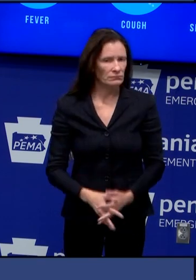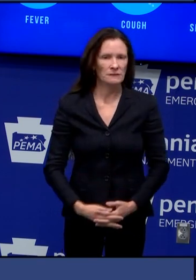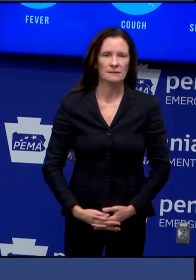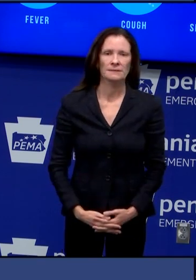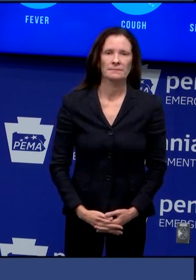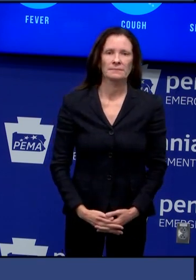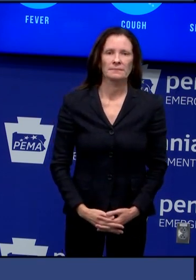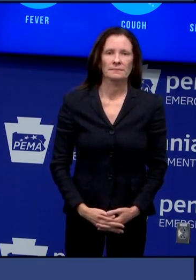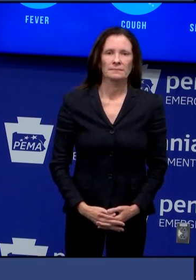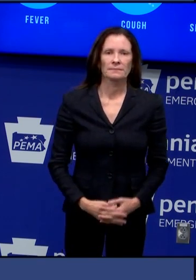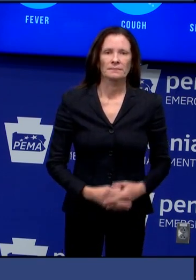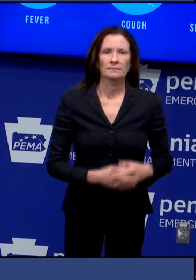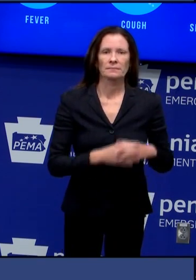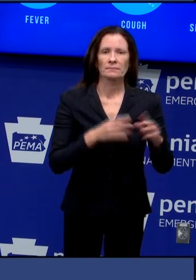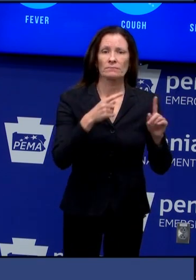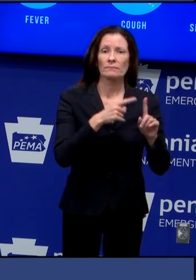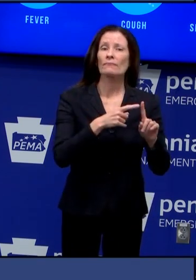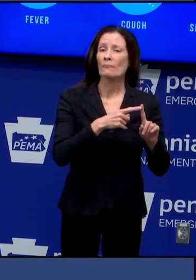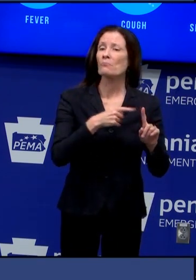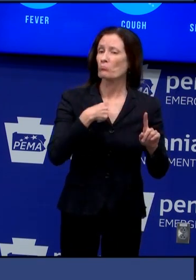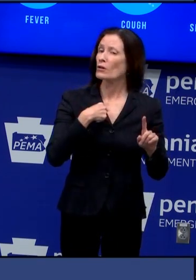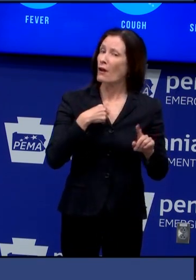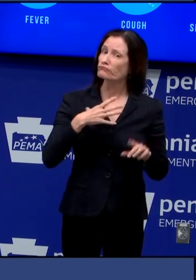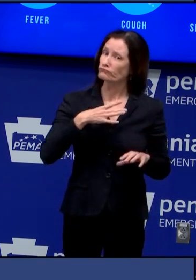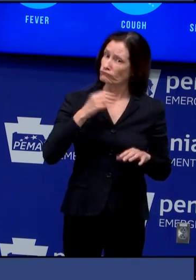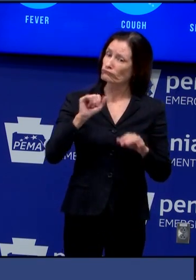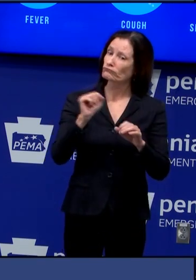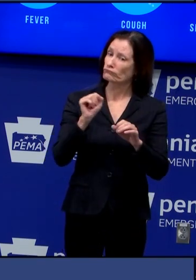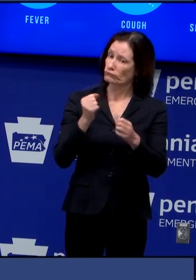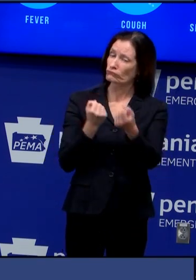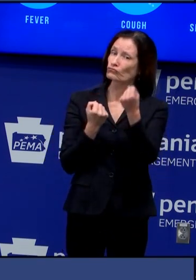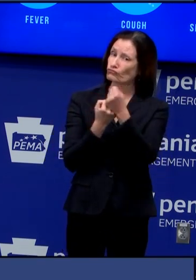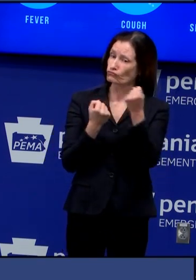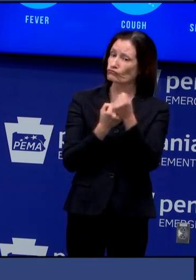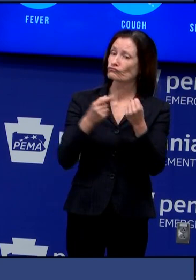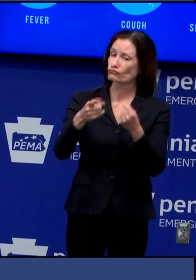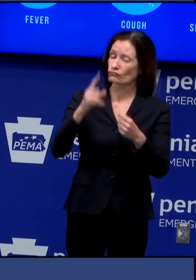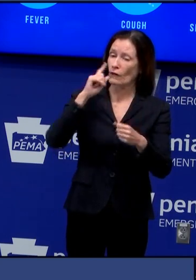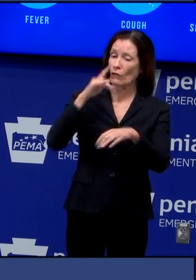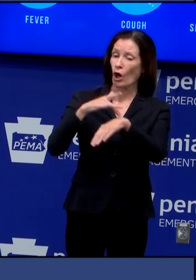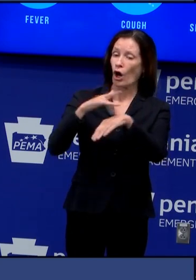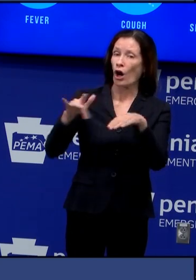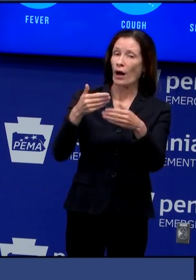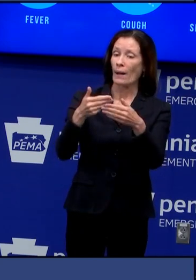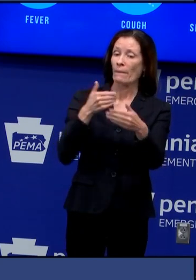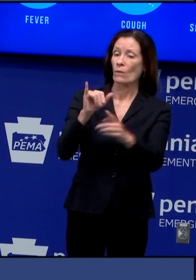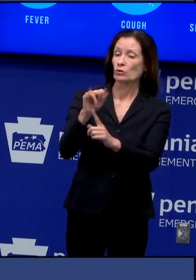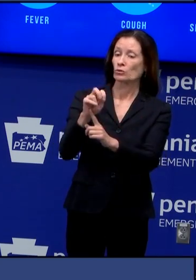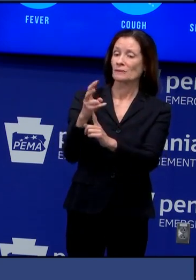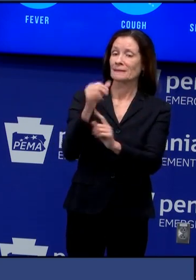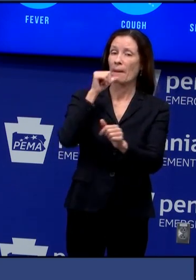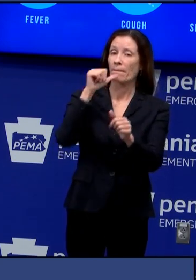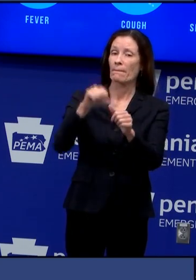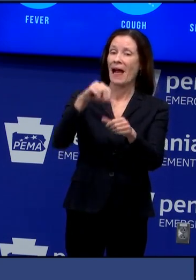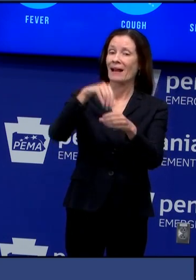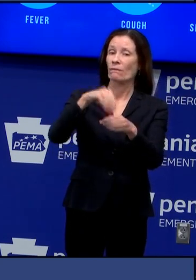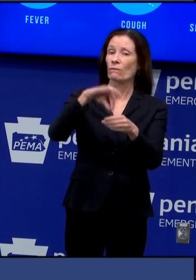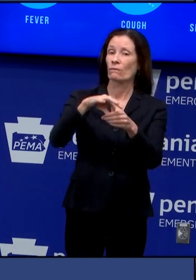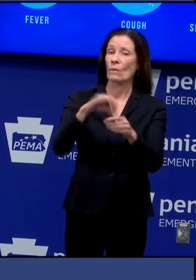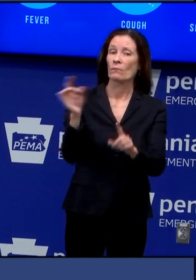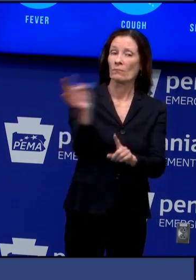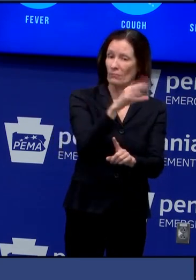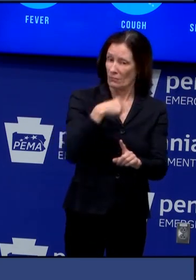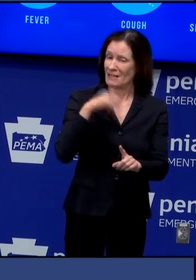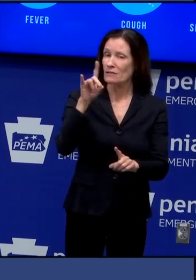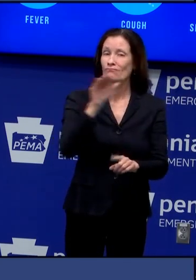uh processing of those absentee and mail-in ballots and so we would urge the legislature for sure we